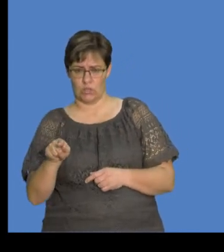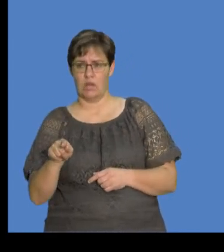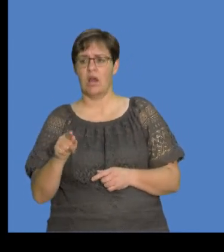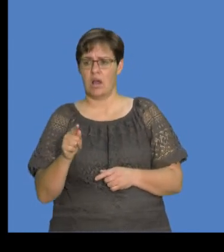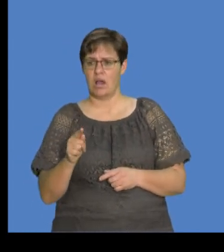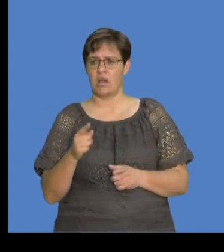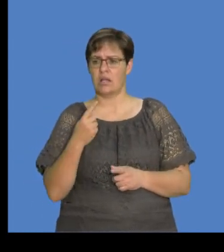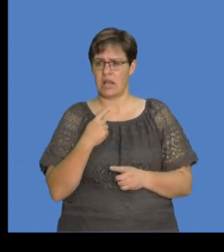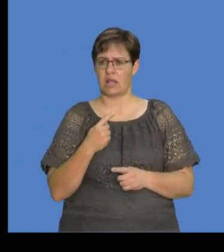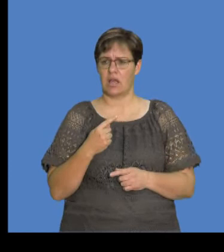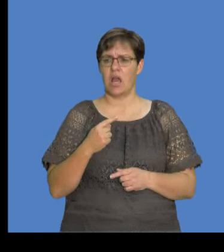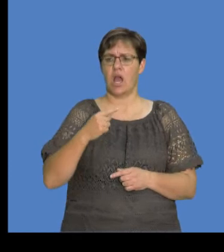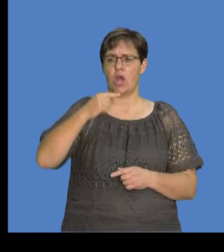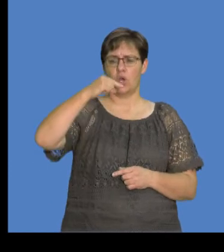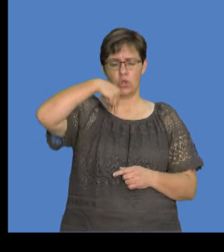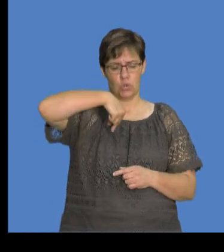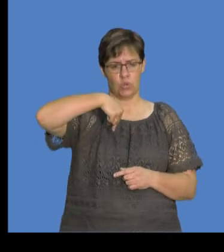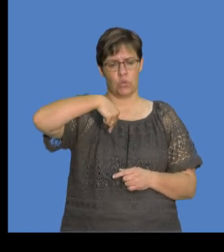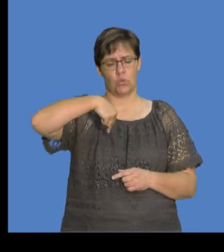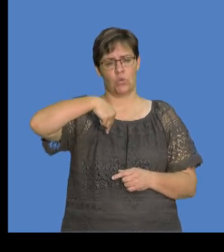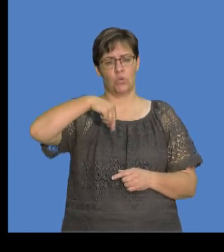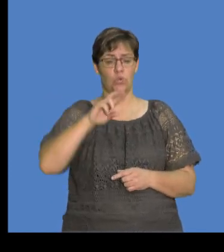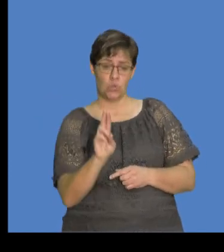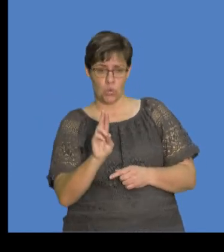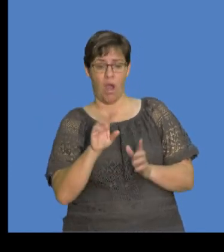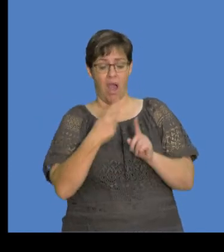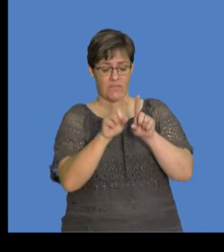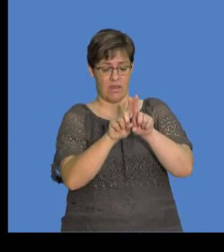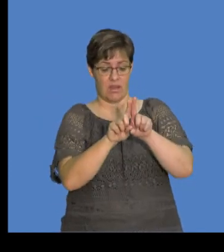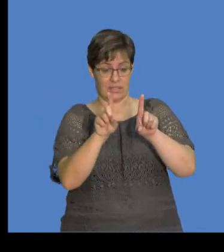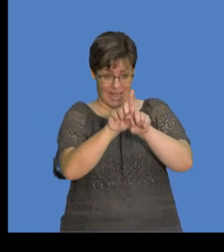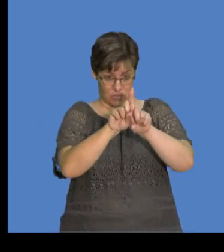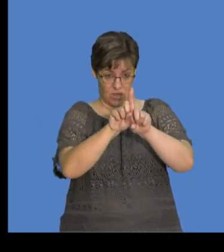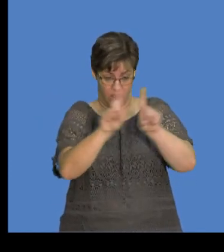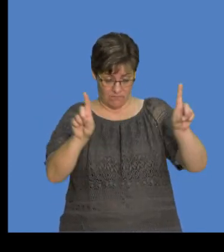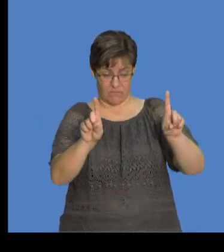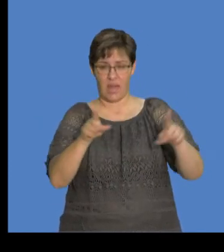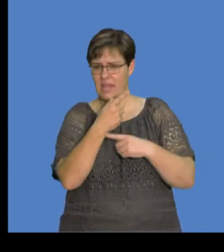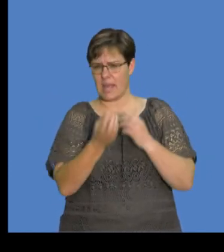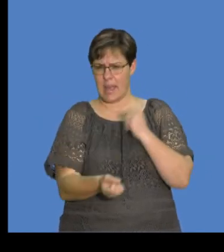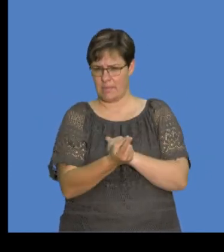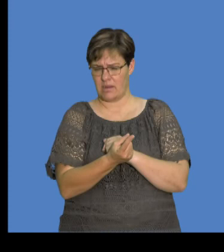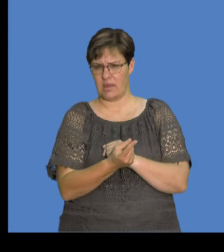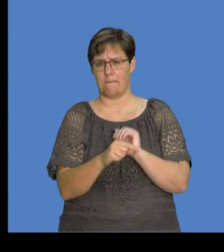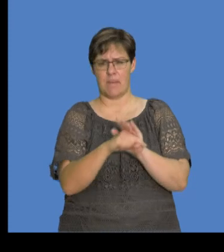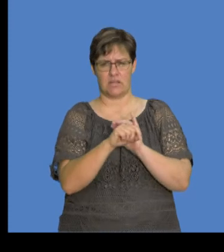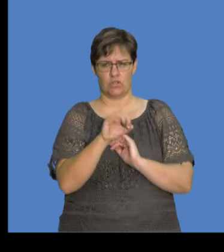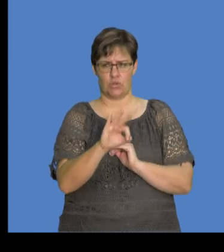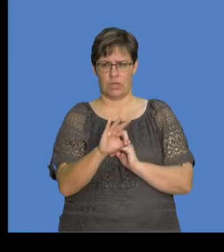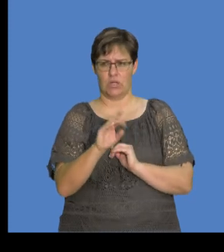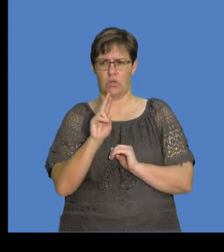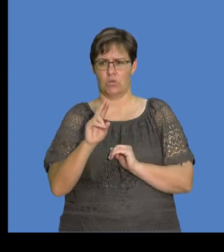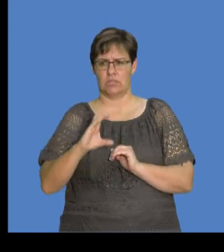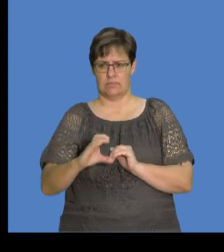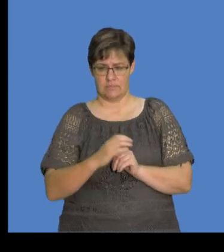this is the Q nu on each one of them. This is after separation. So what are we saying here? We are saying that